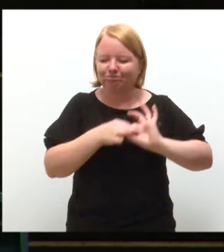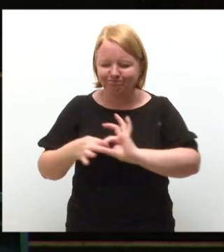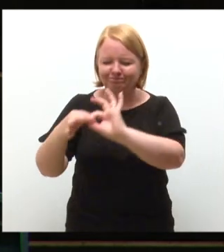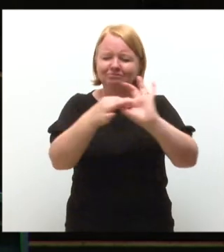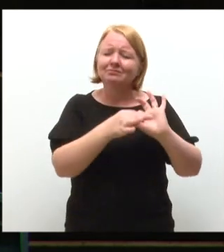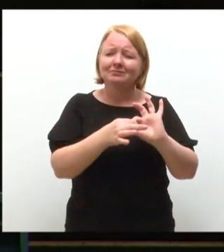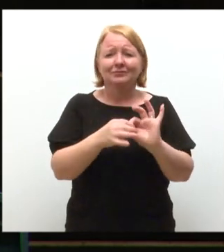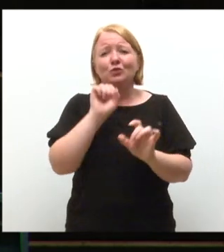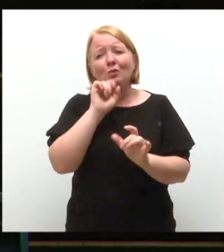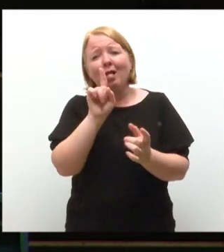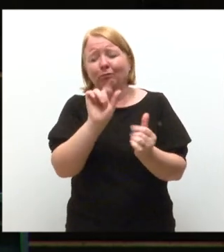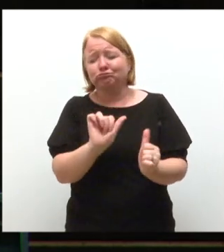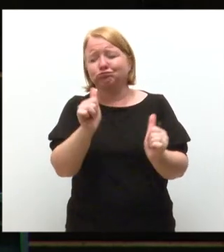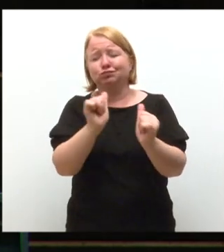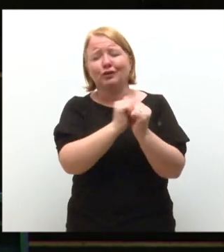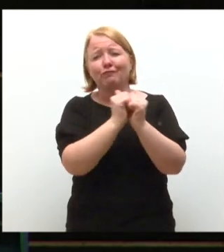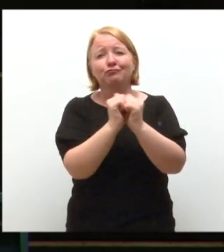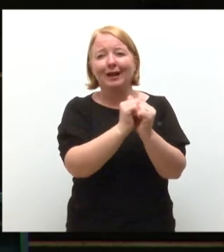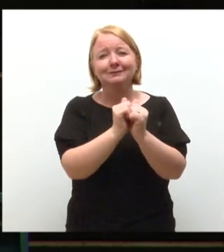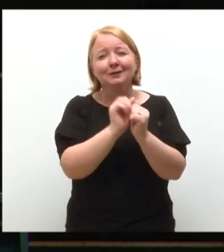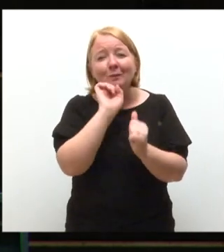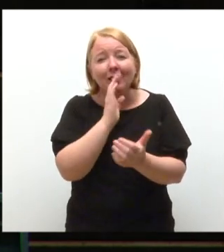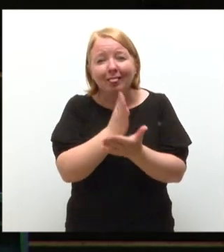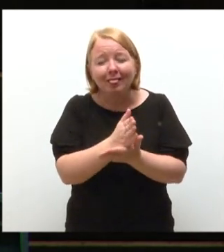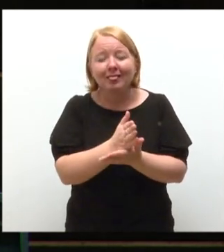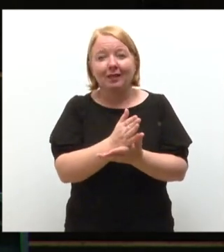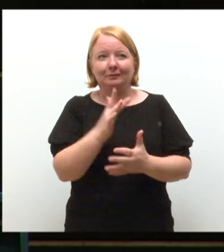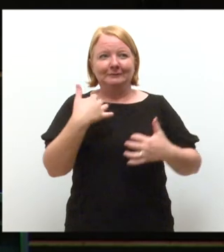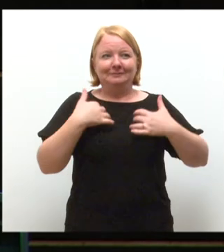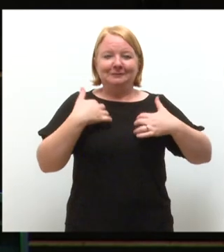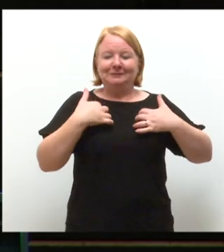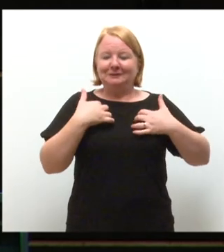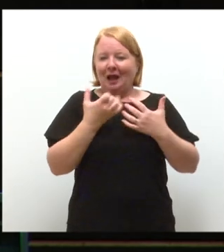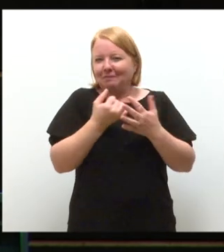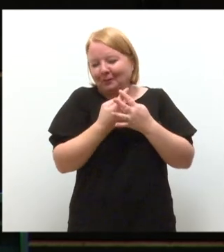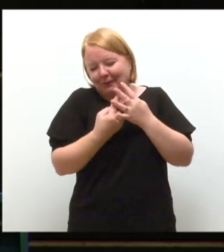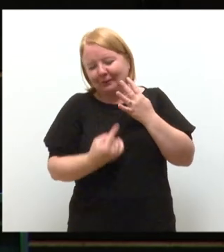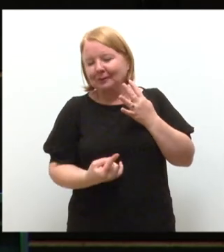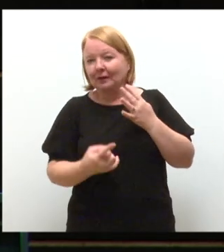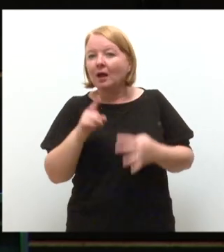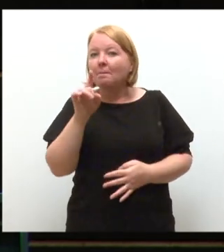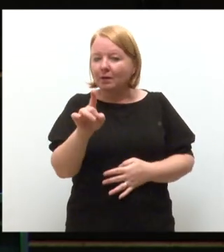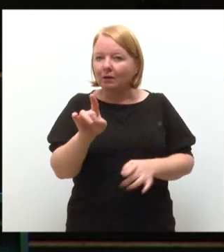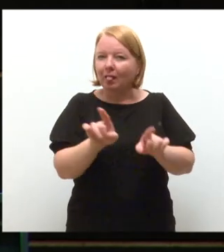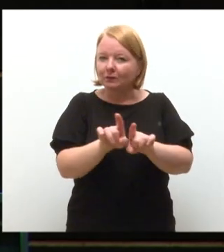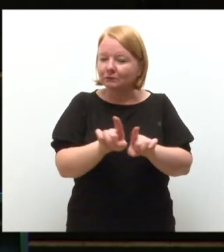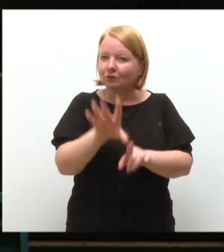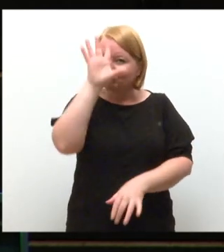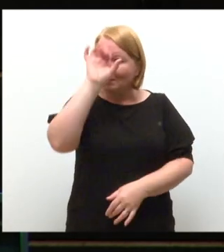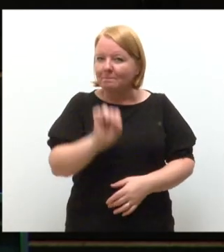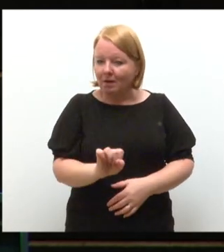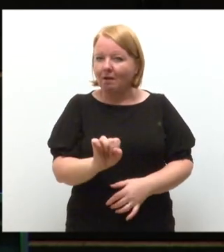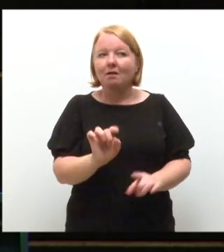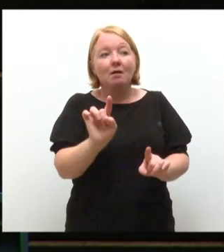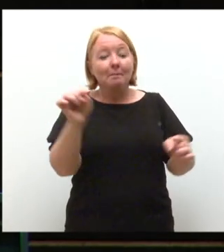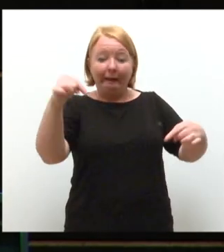you'll make many, many good friends here. It's exciting, there's much to offer. But in the midst of that, please remember that we are